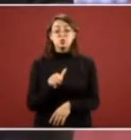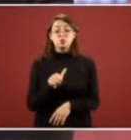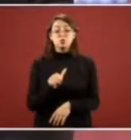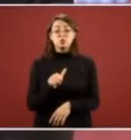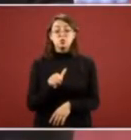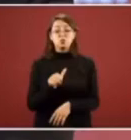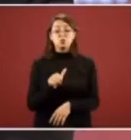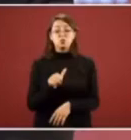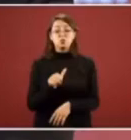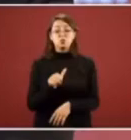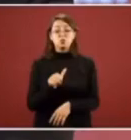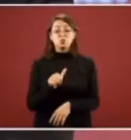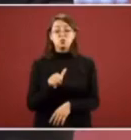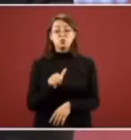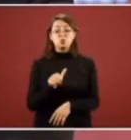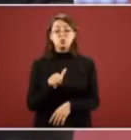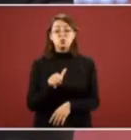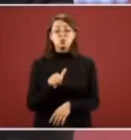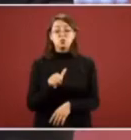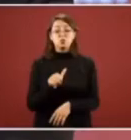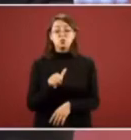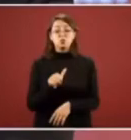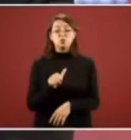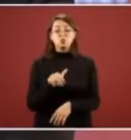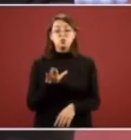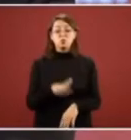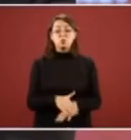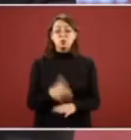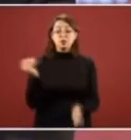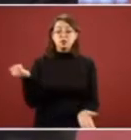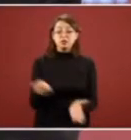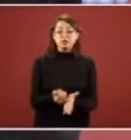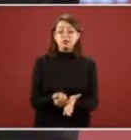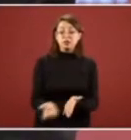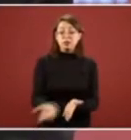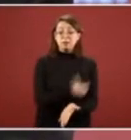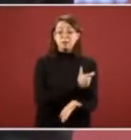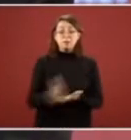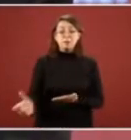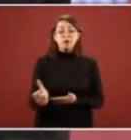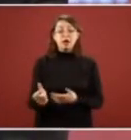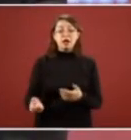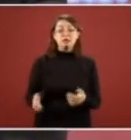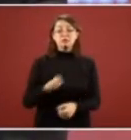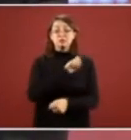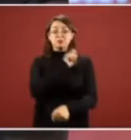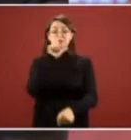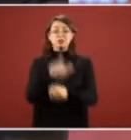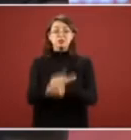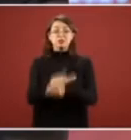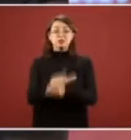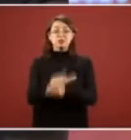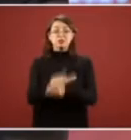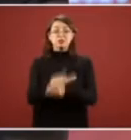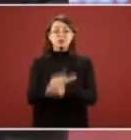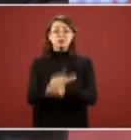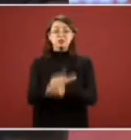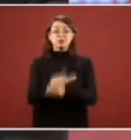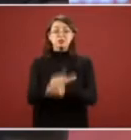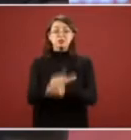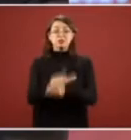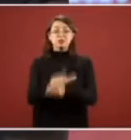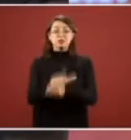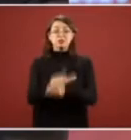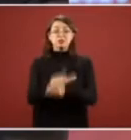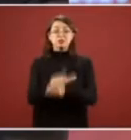because this will mean that you're going to be paying more o hay un impuesto especial a la tarjeta de crédito or that there's a